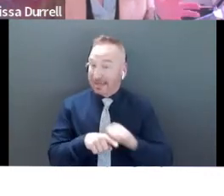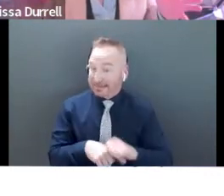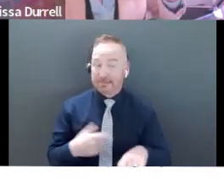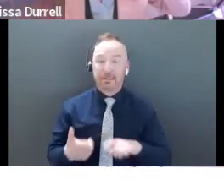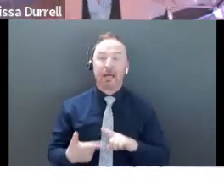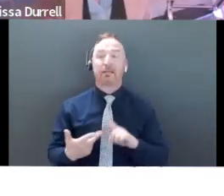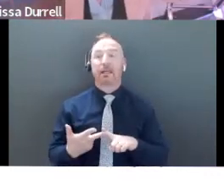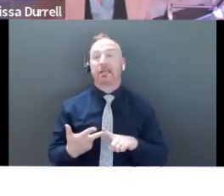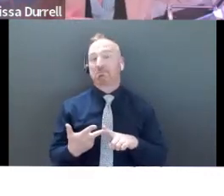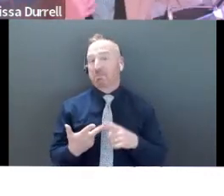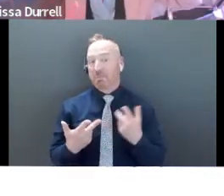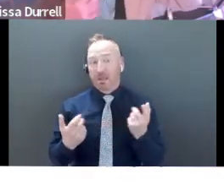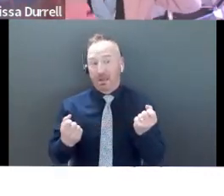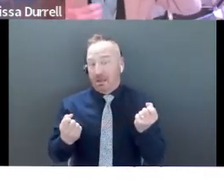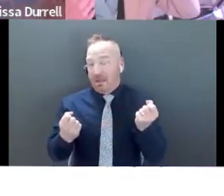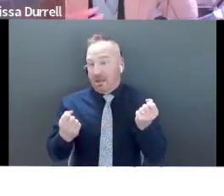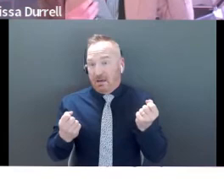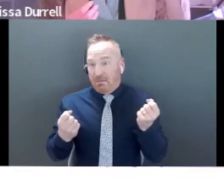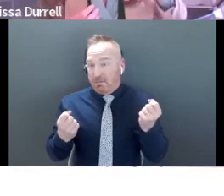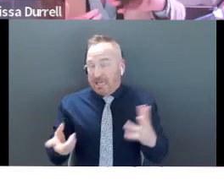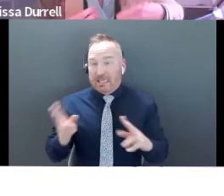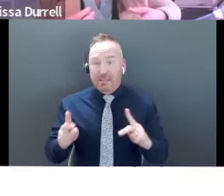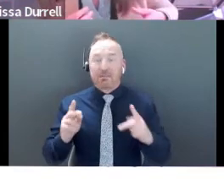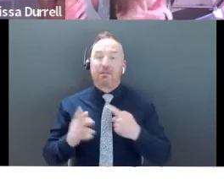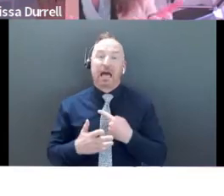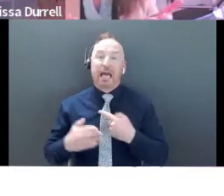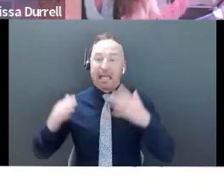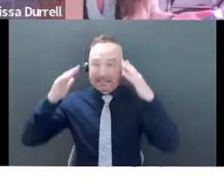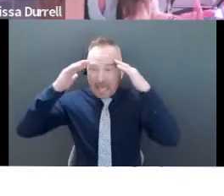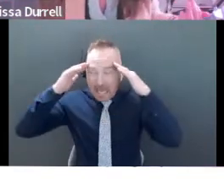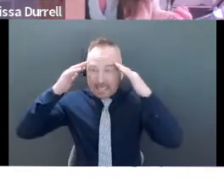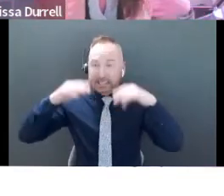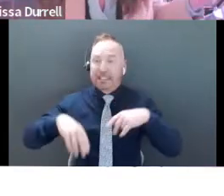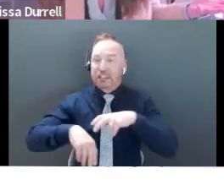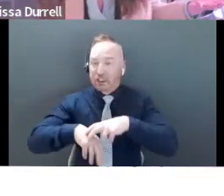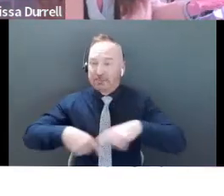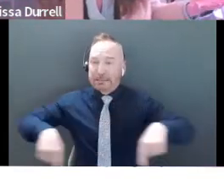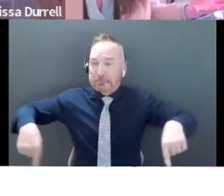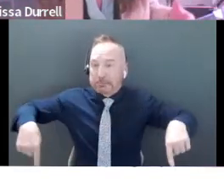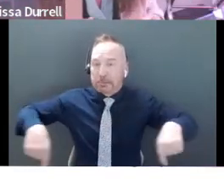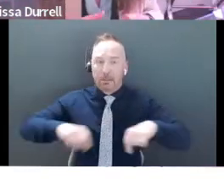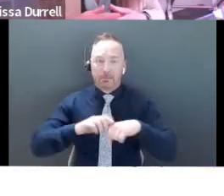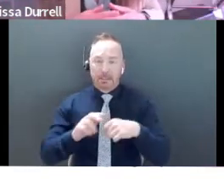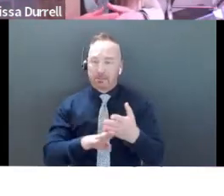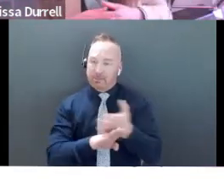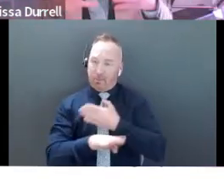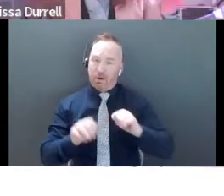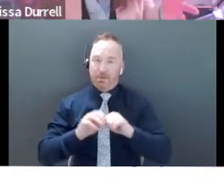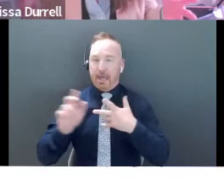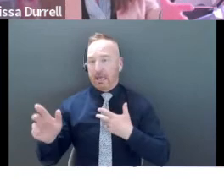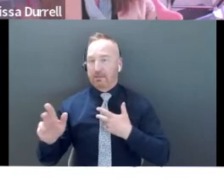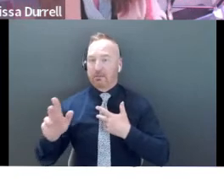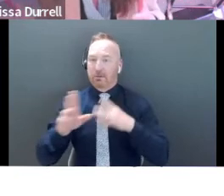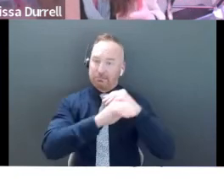And then a lot of people get a little bit of anxiety right before they get on, get on a screen. And so